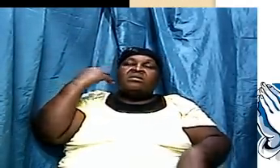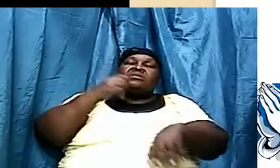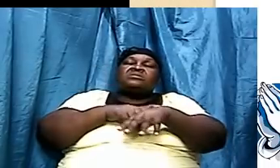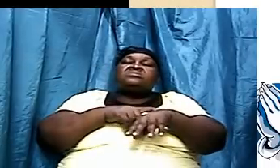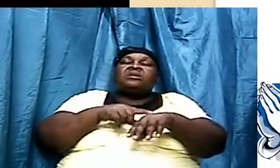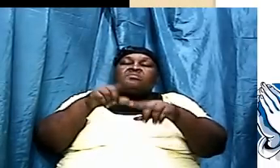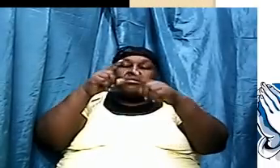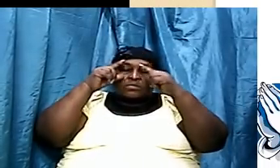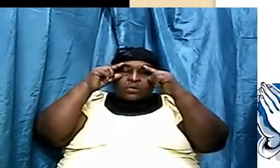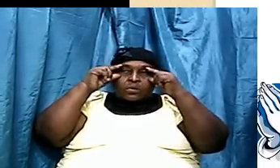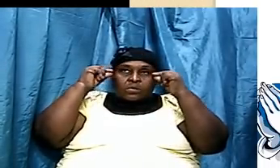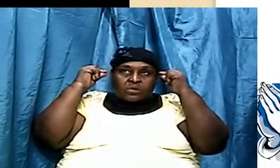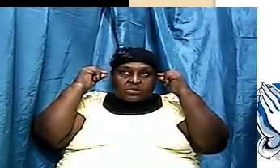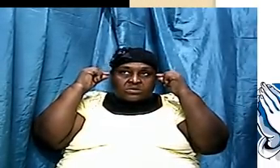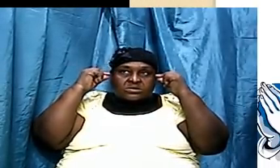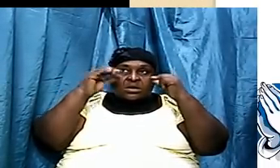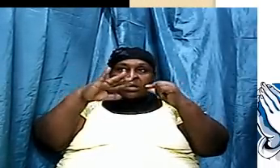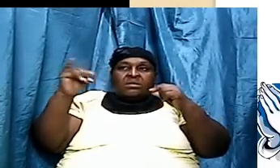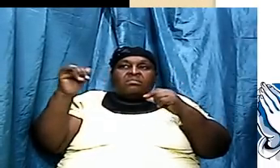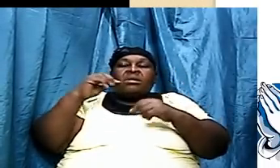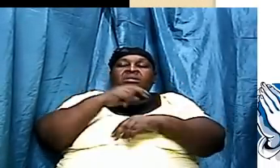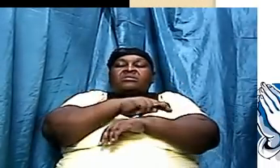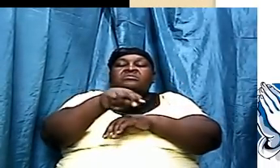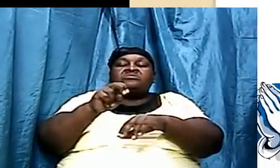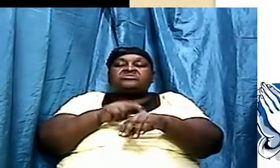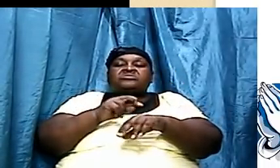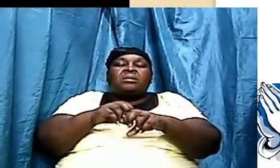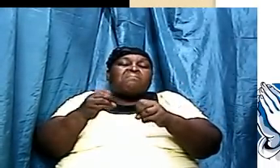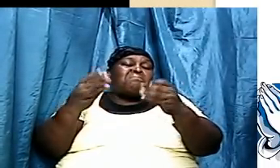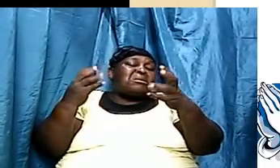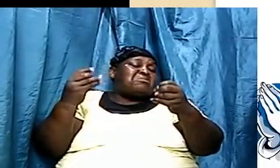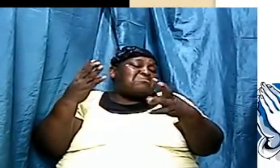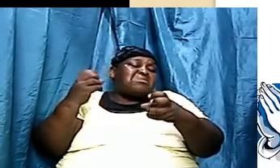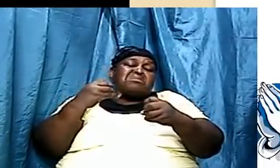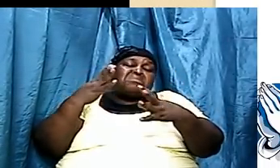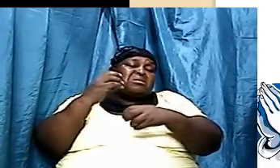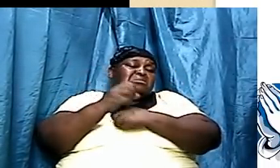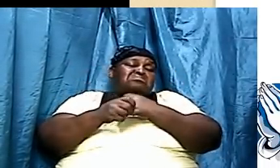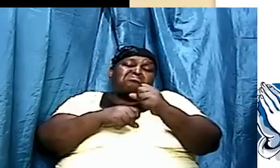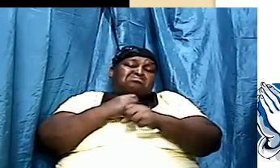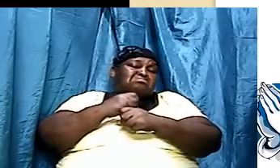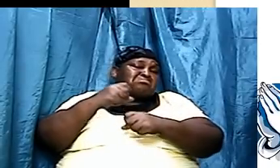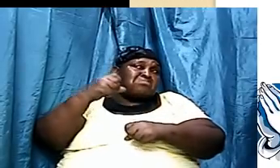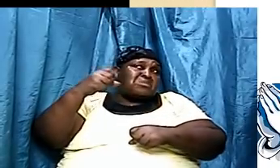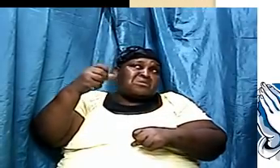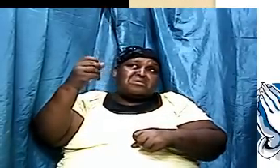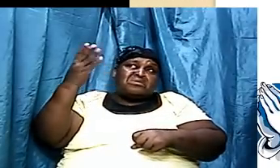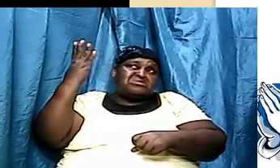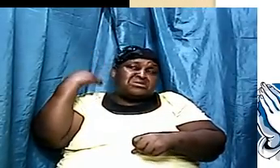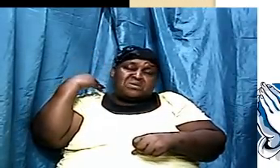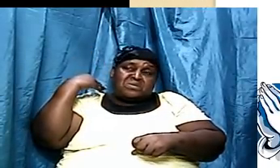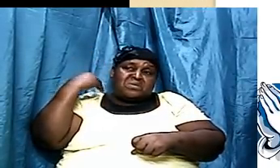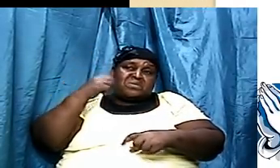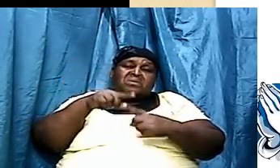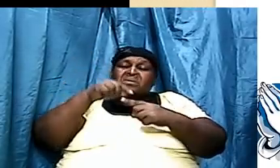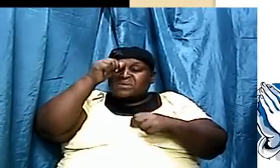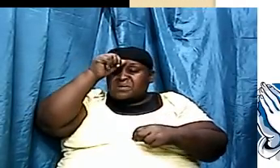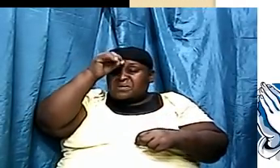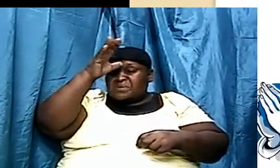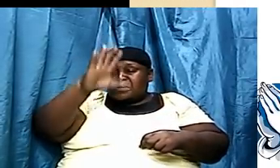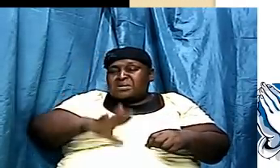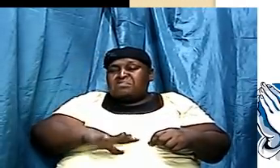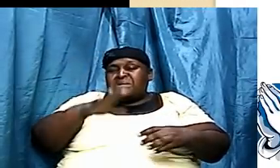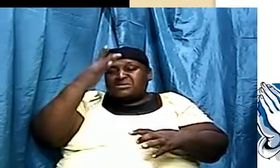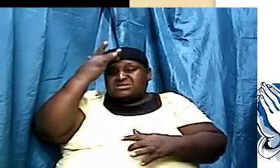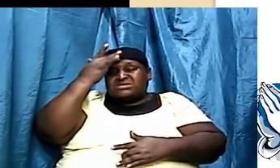Moses and by other nations, during that time, many, many ages ago, when men were sick, when I think